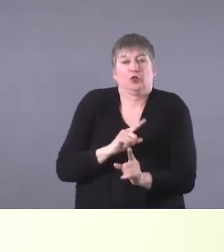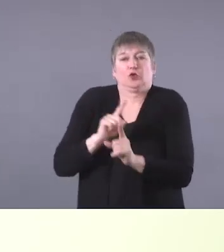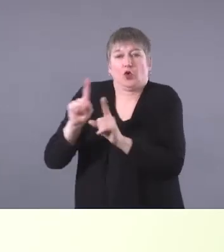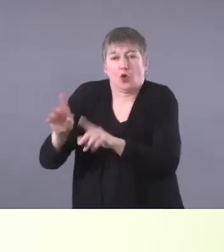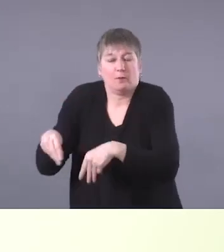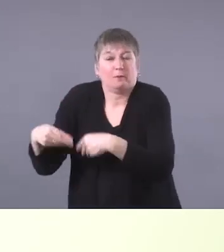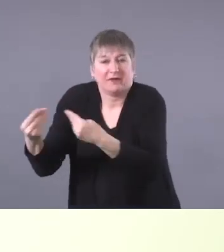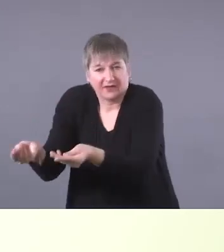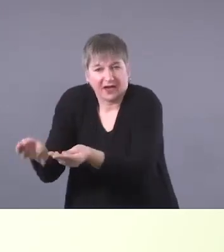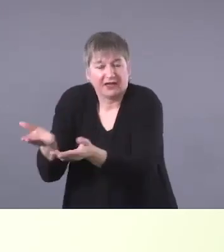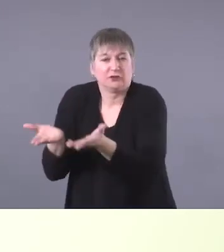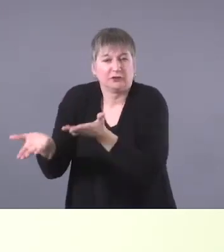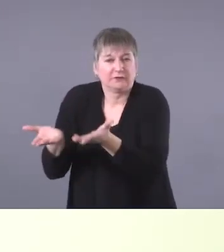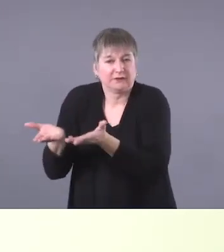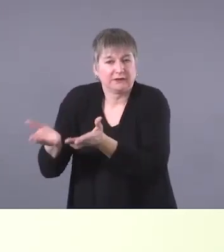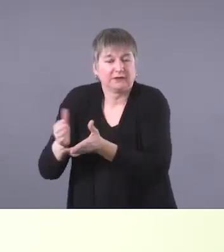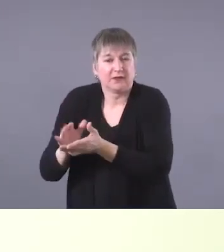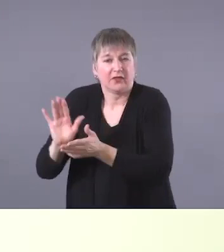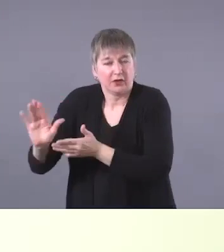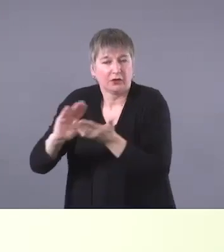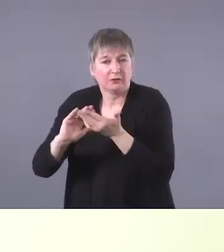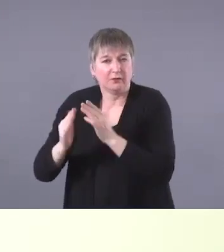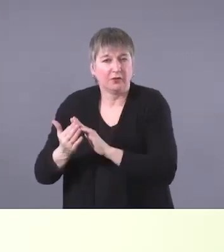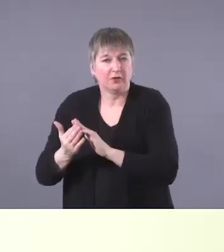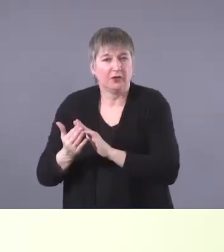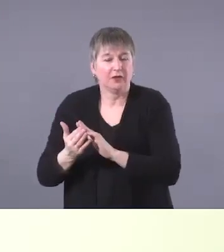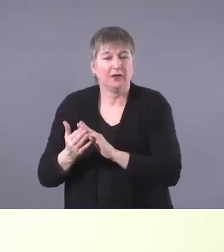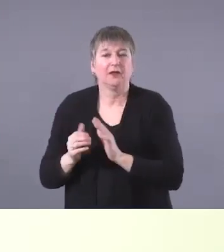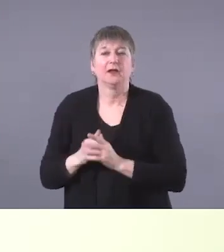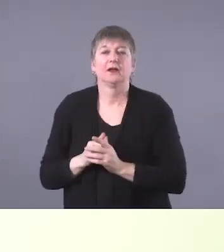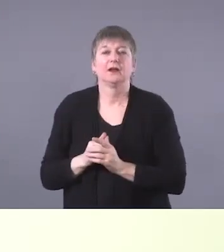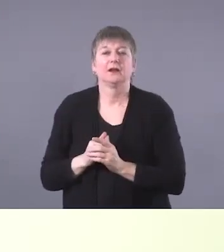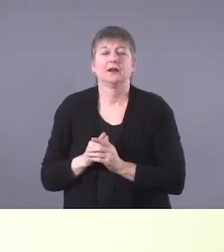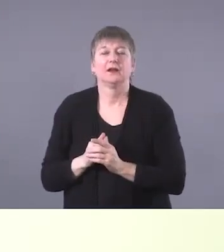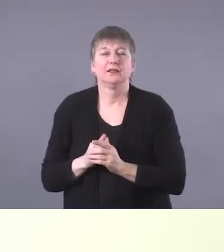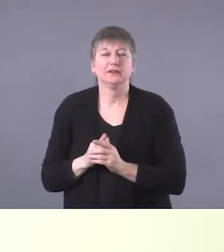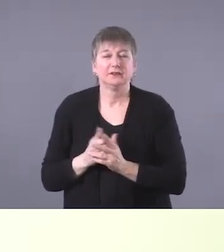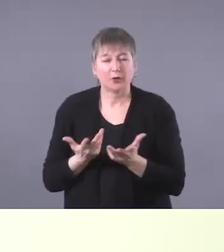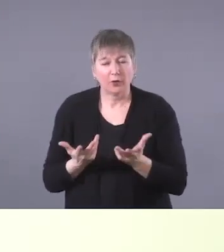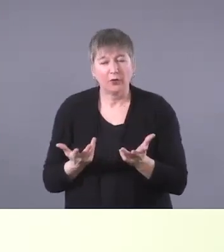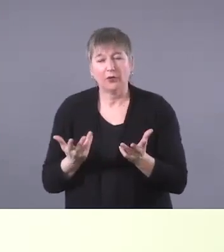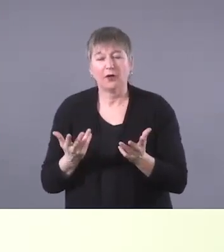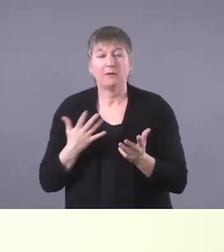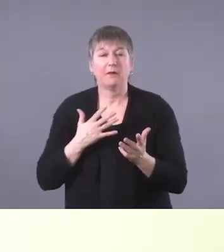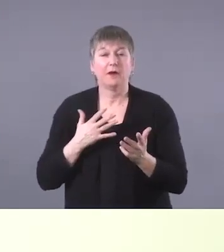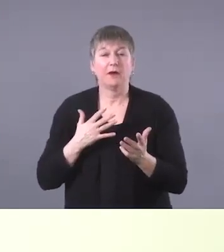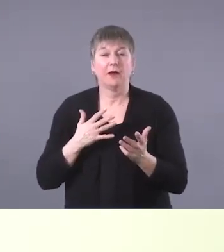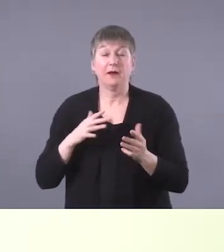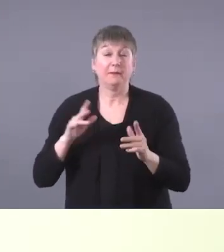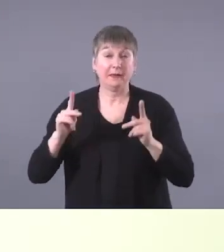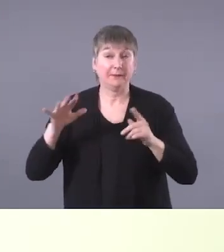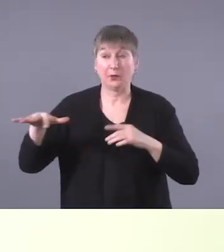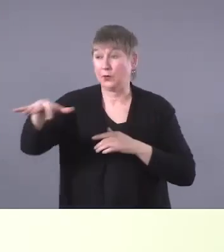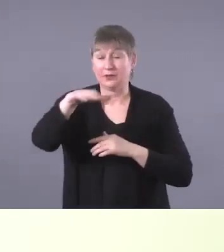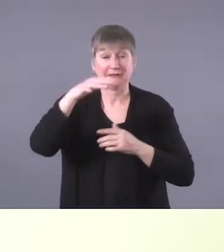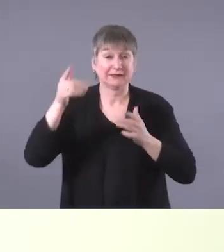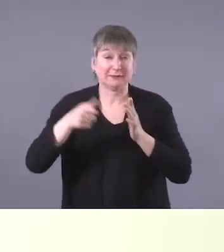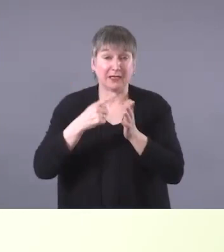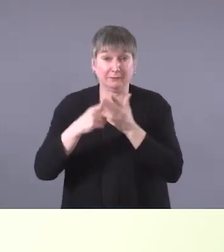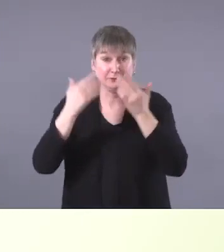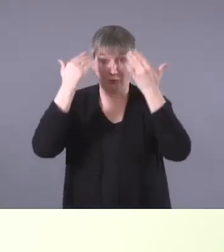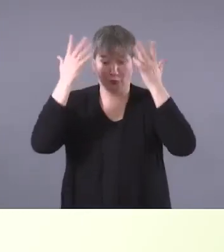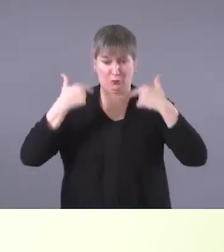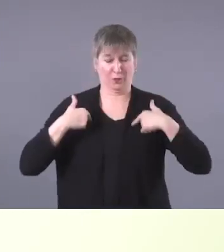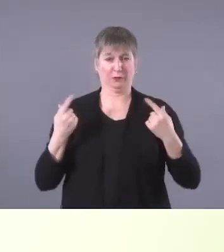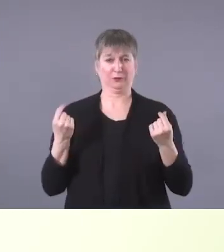the First Nations communities. So people may not be familiar with what we do. So, um, we need to find opportunities